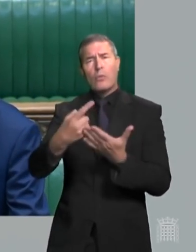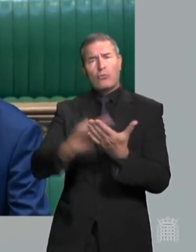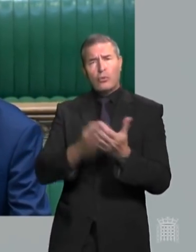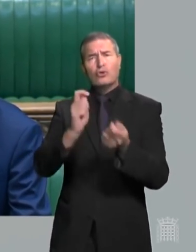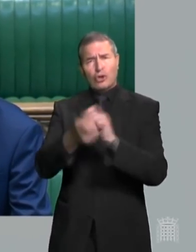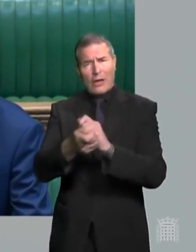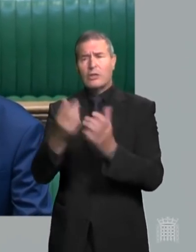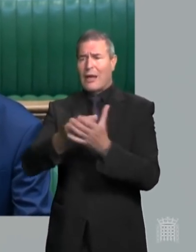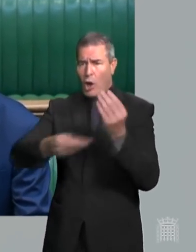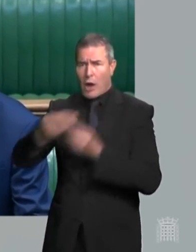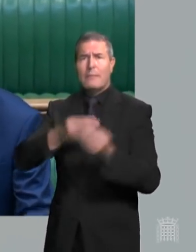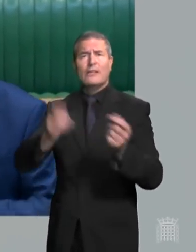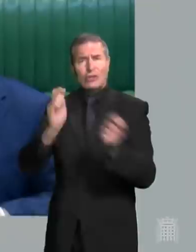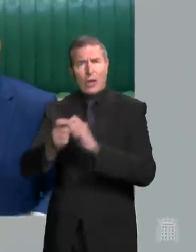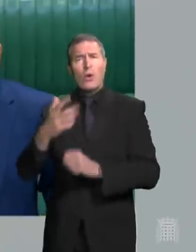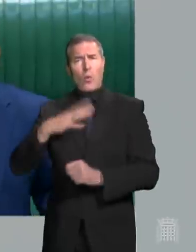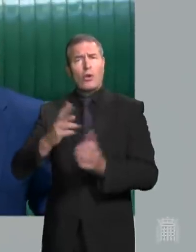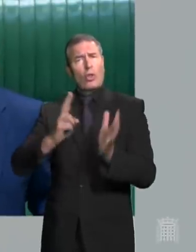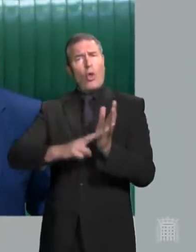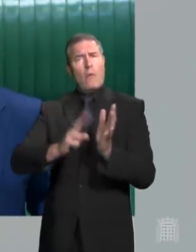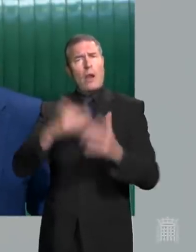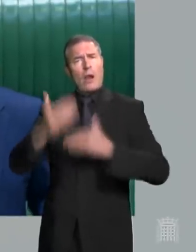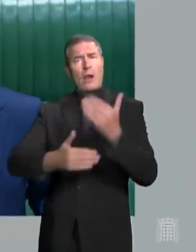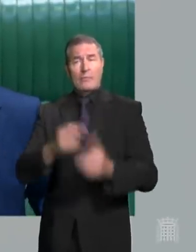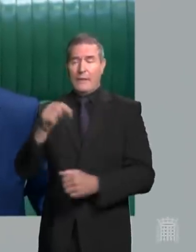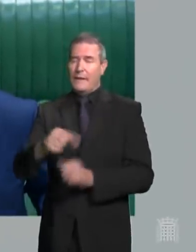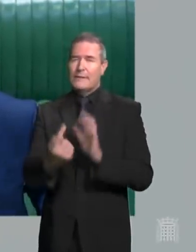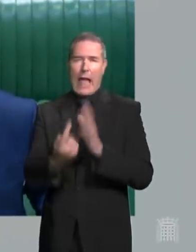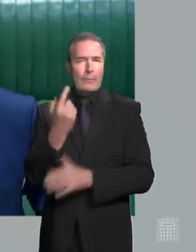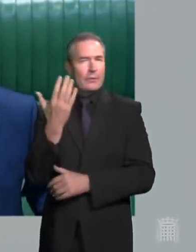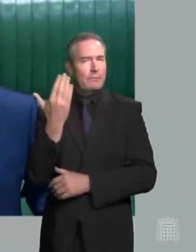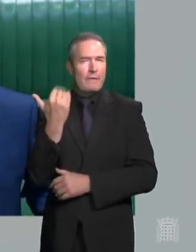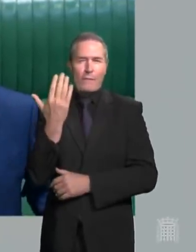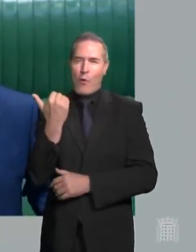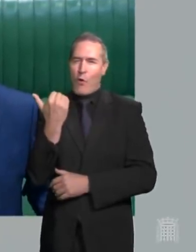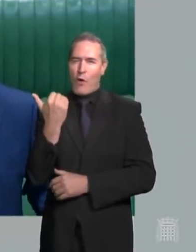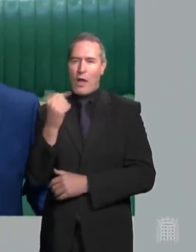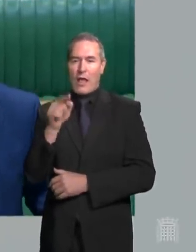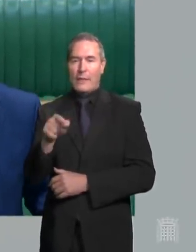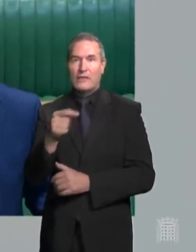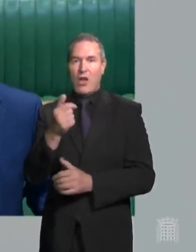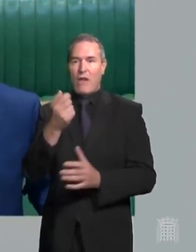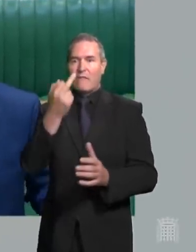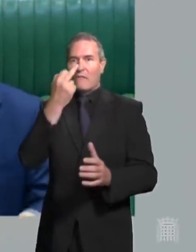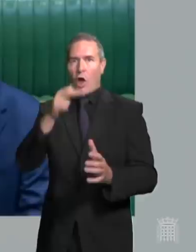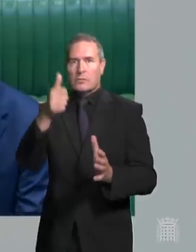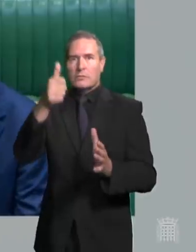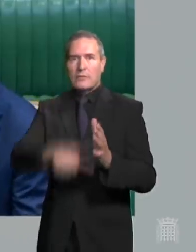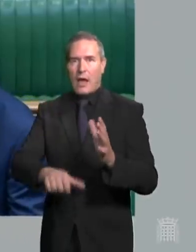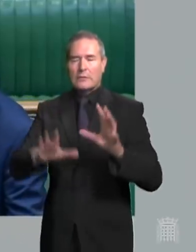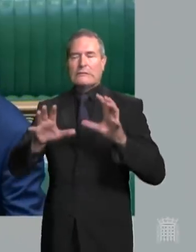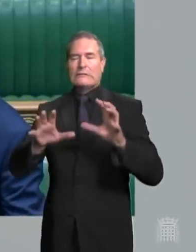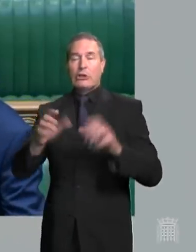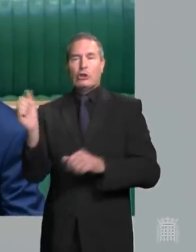economy open. We want to get back to normal. But we've been here too many times before. Isn't it the case that, once again, instead of a